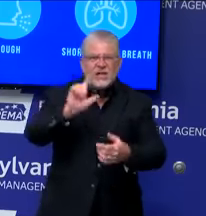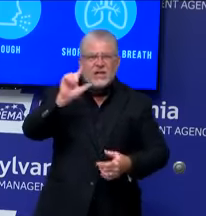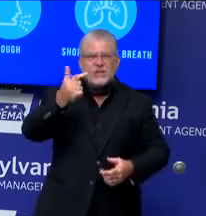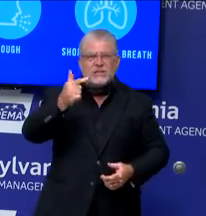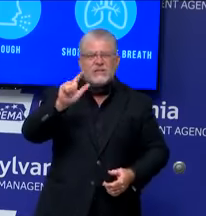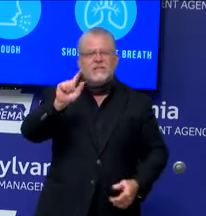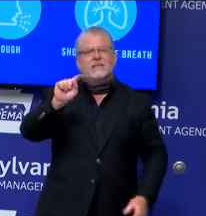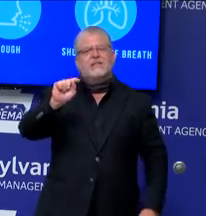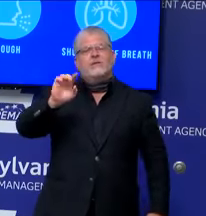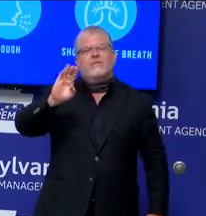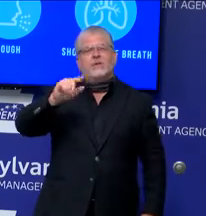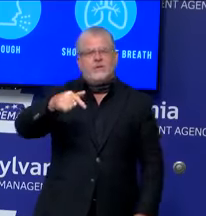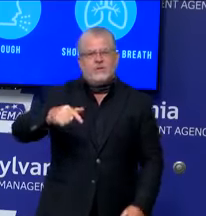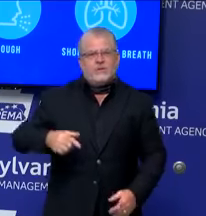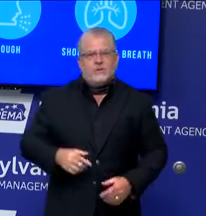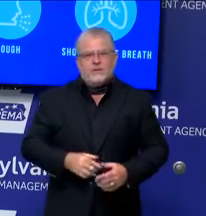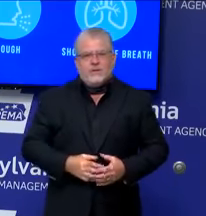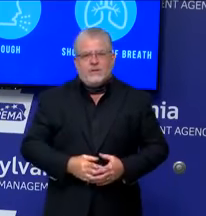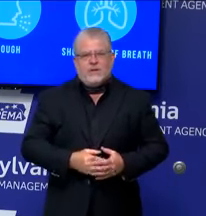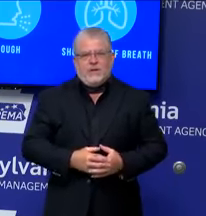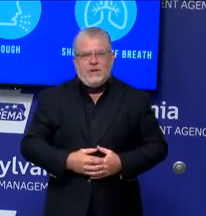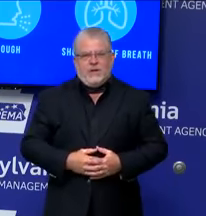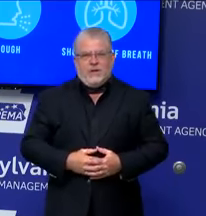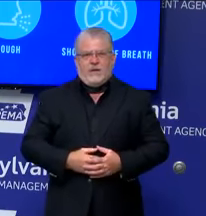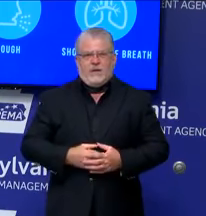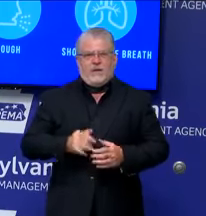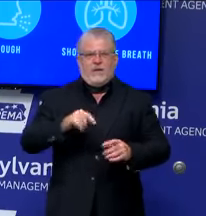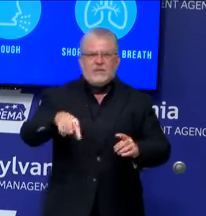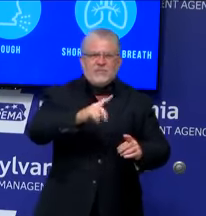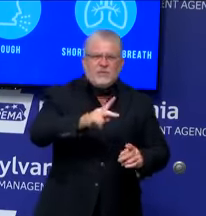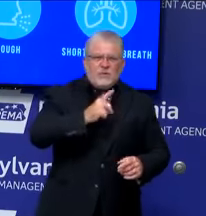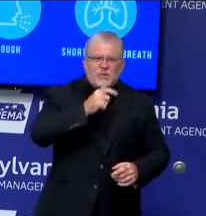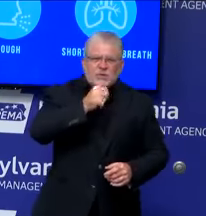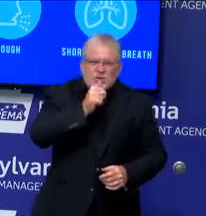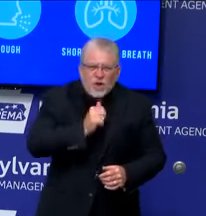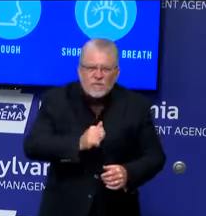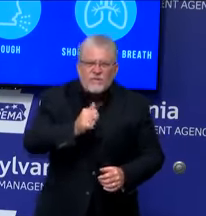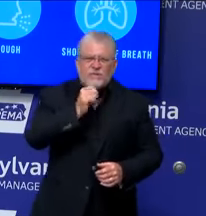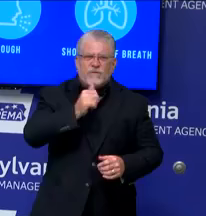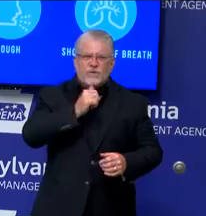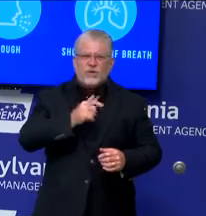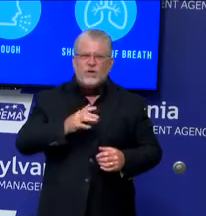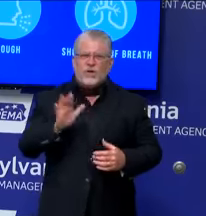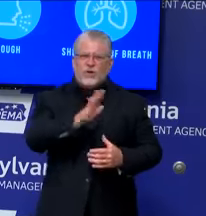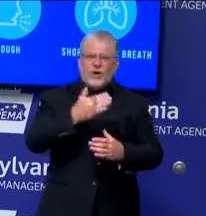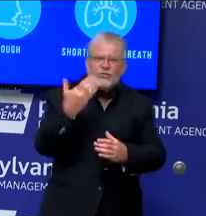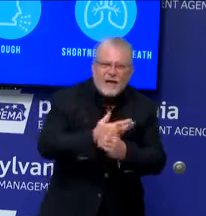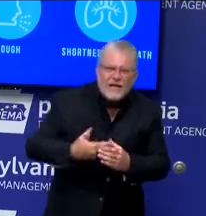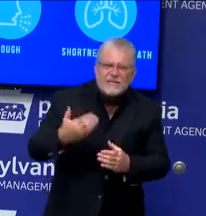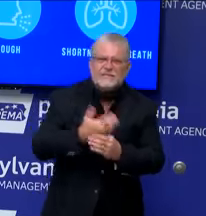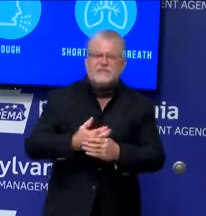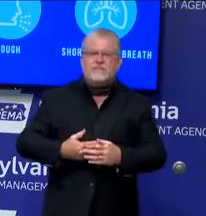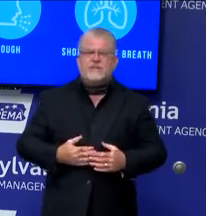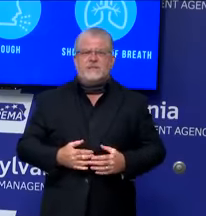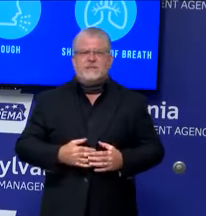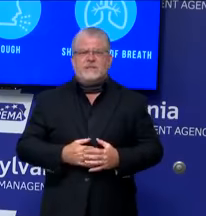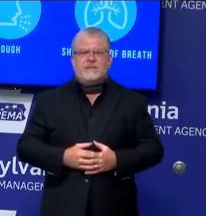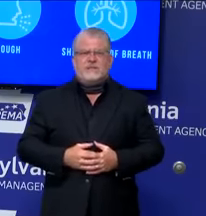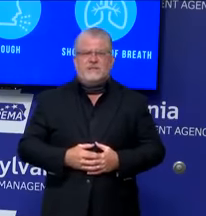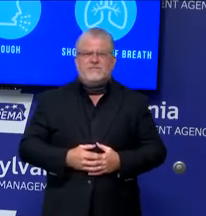directly from these current demonstrations of harassment. Your actions